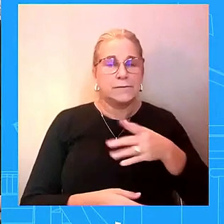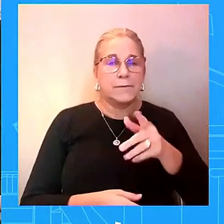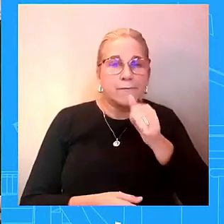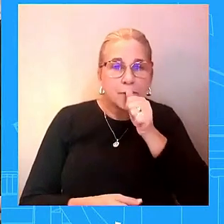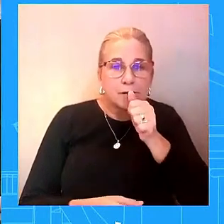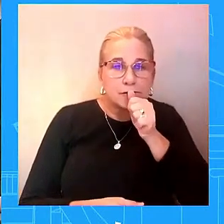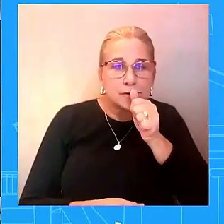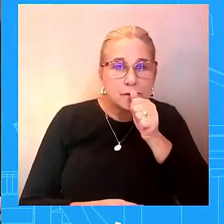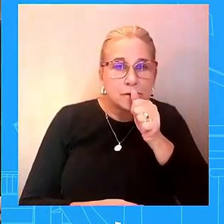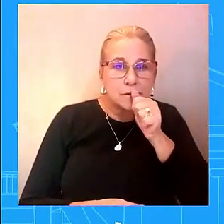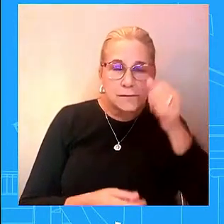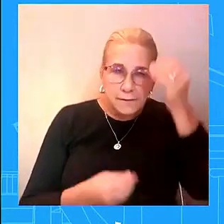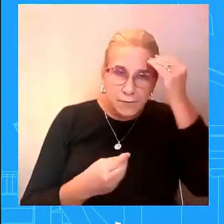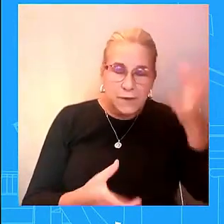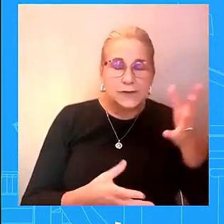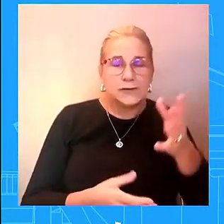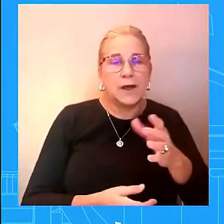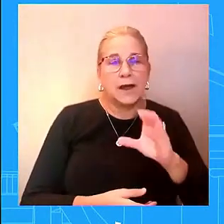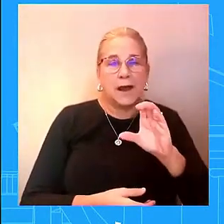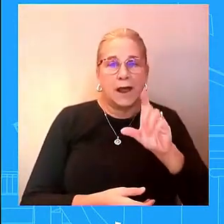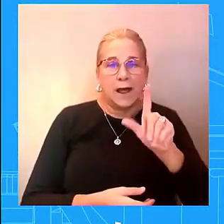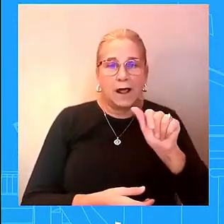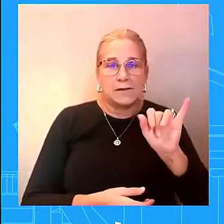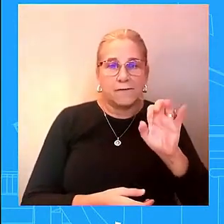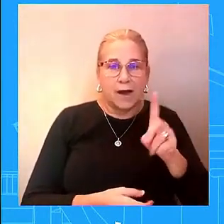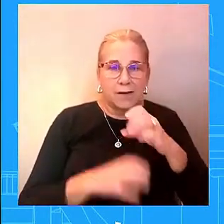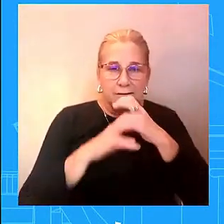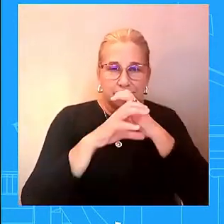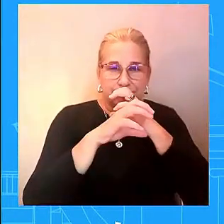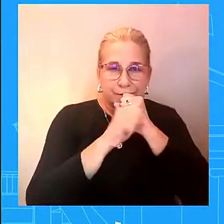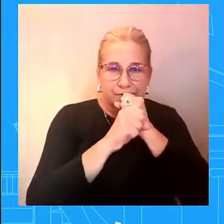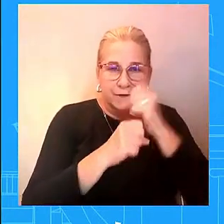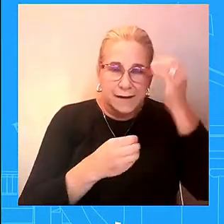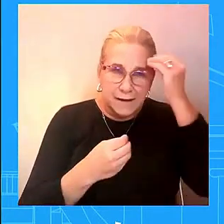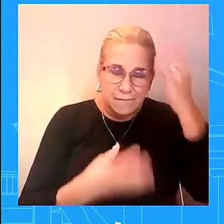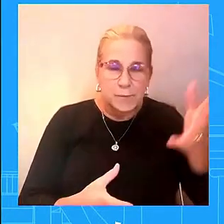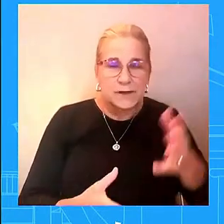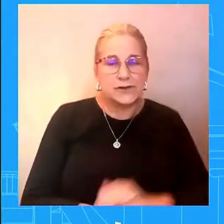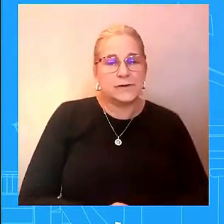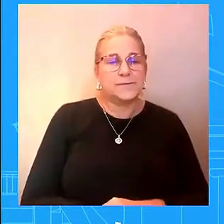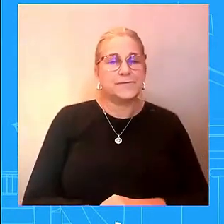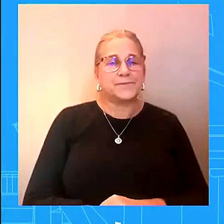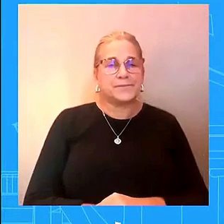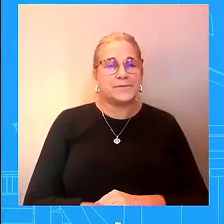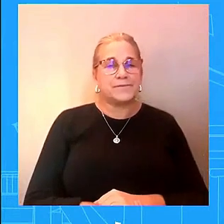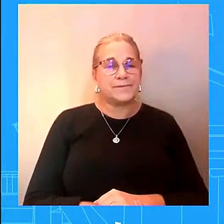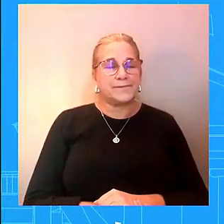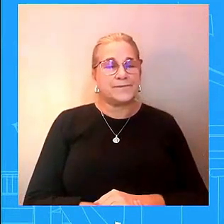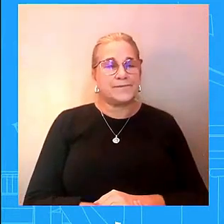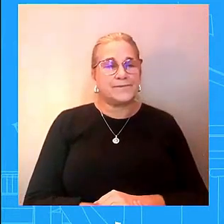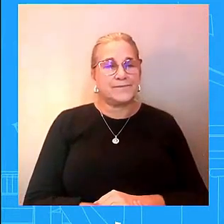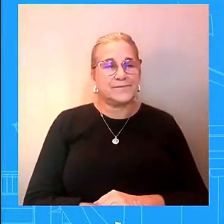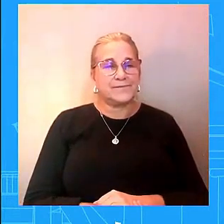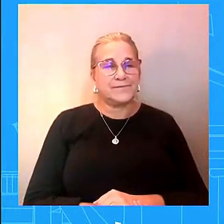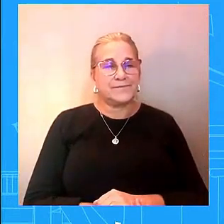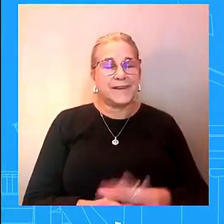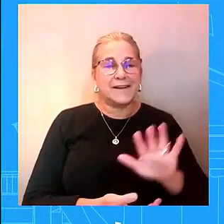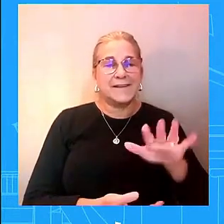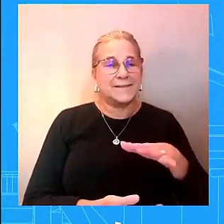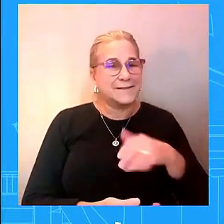november 5th election so the president uh certainly looks forward oh so see i'm sorry i'm so serious today